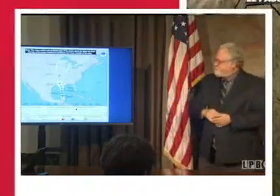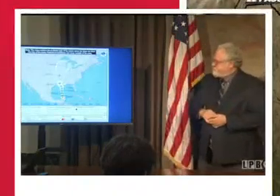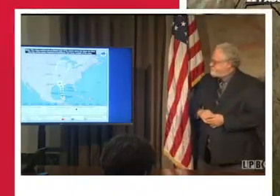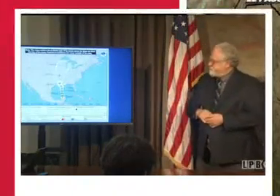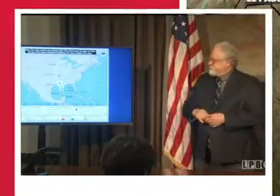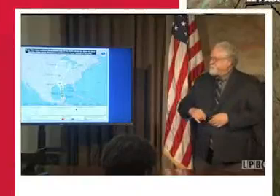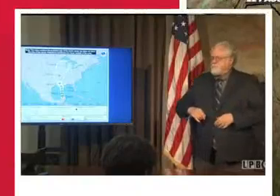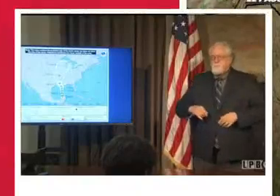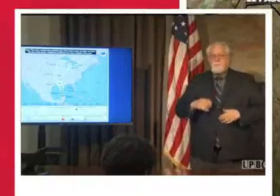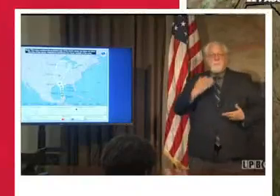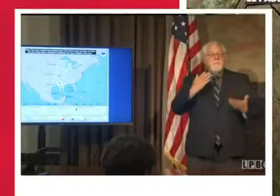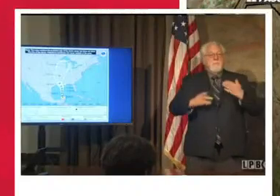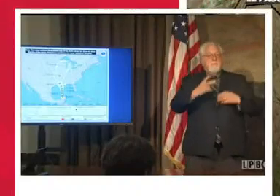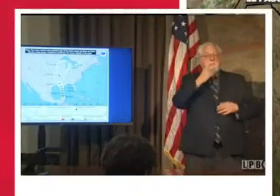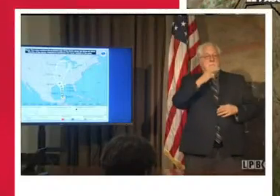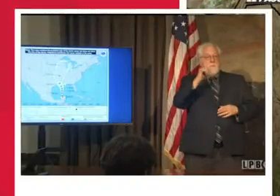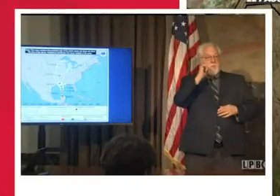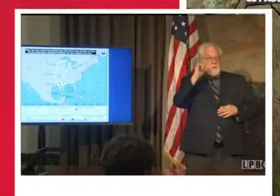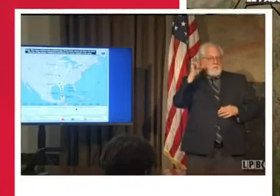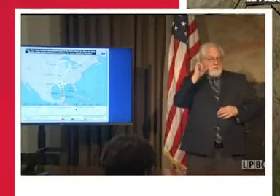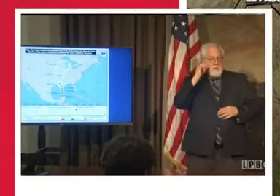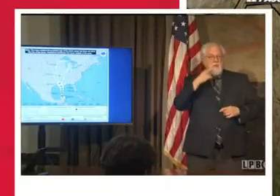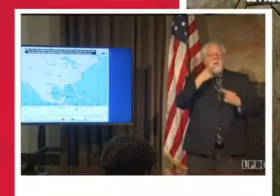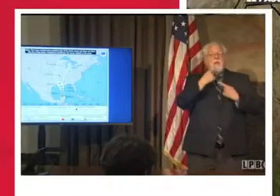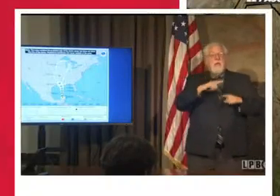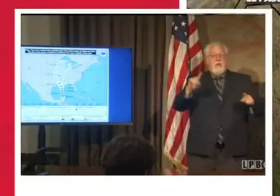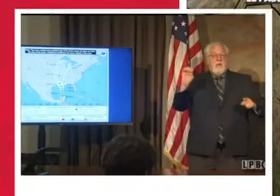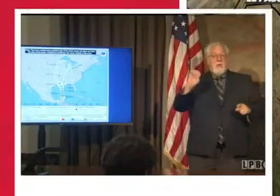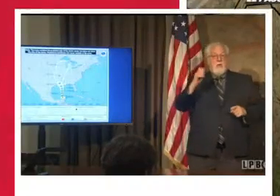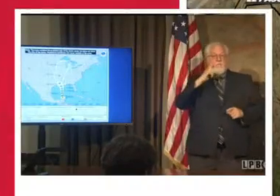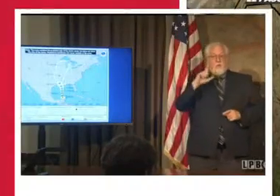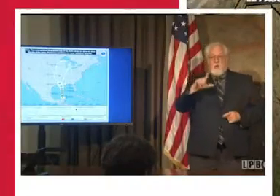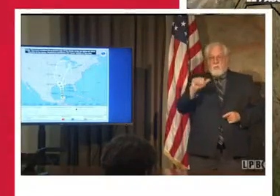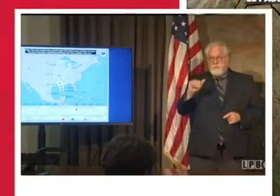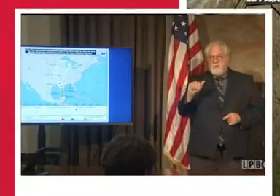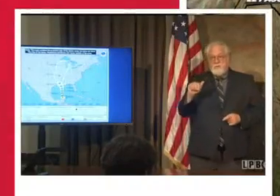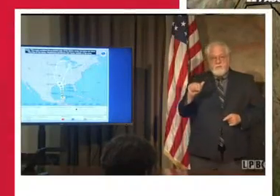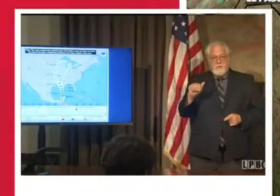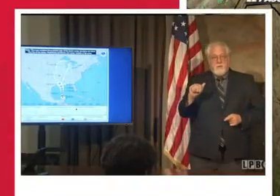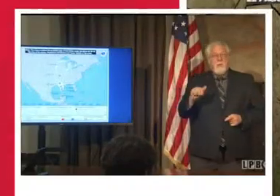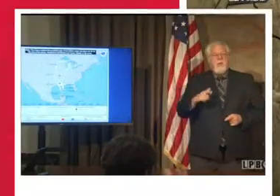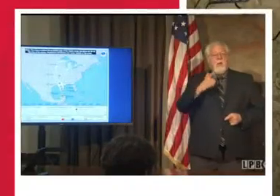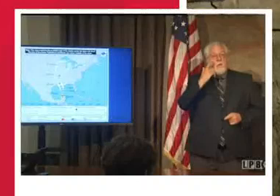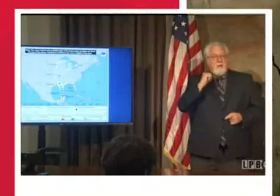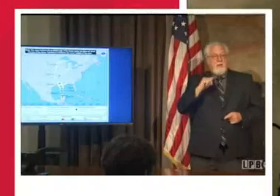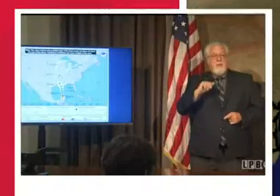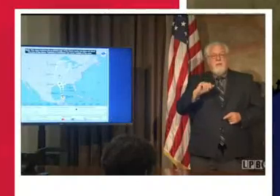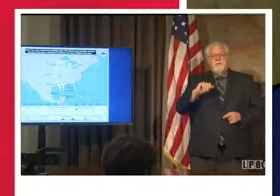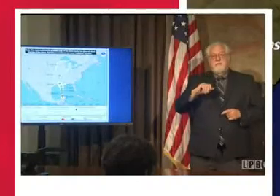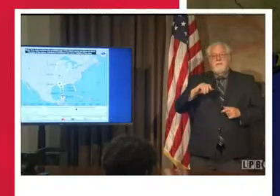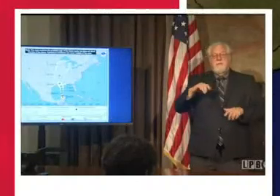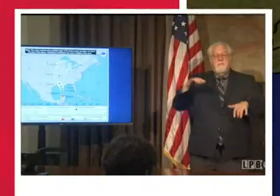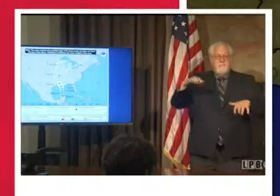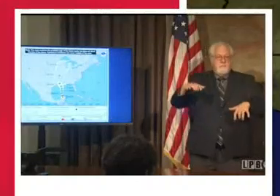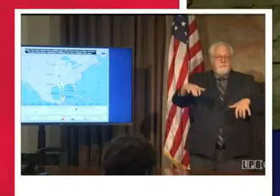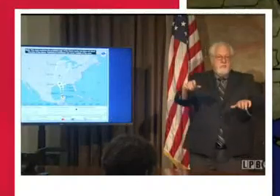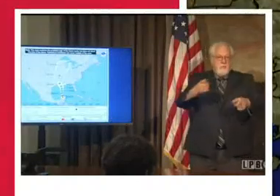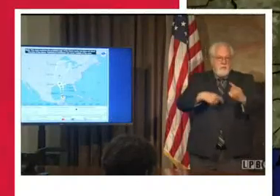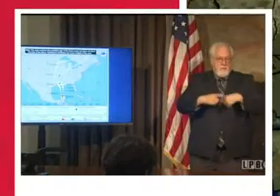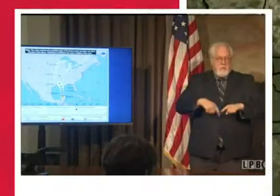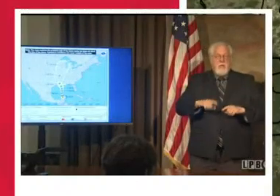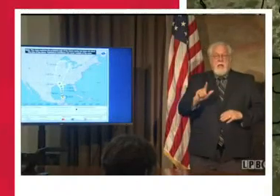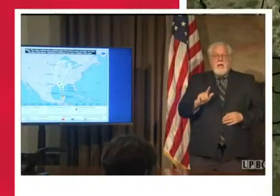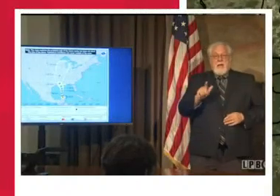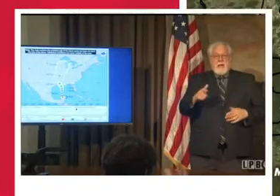As you may have seen, yesterday I declared a state emergency for Louisiana because of Cristobal. Well, later